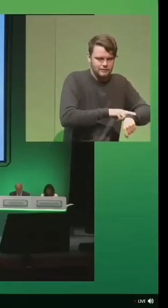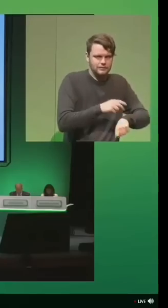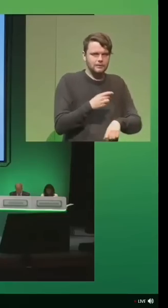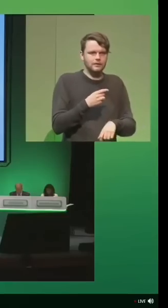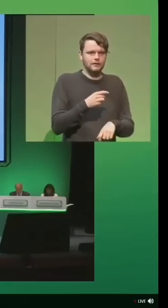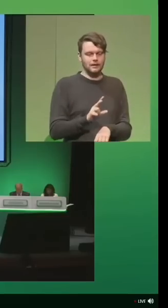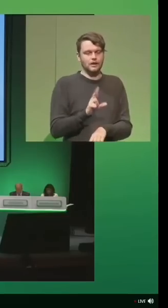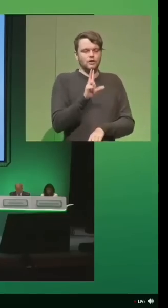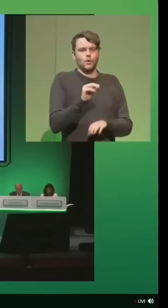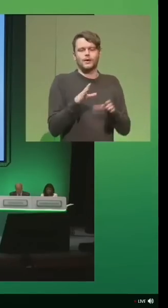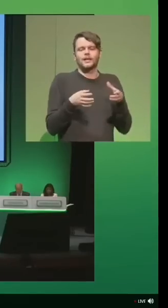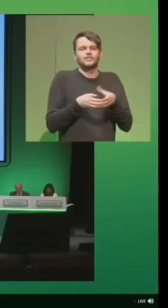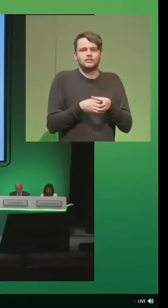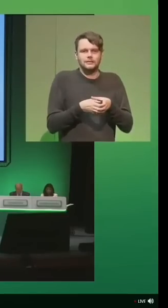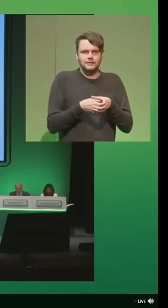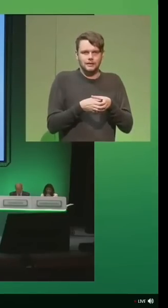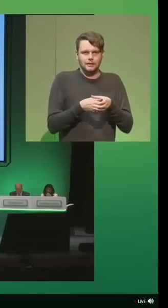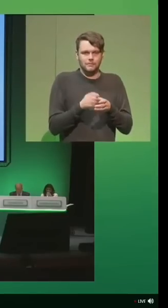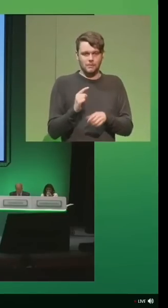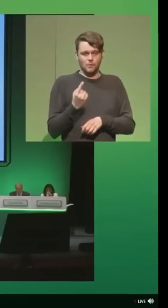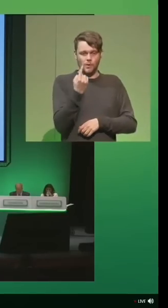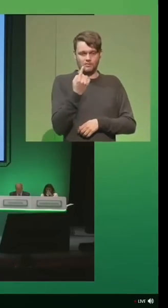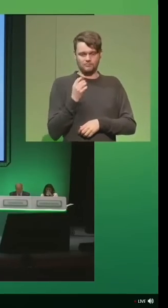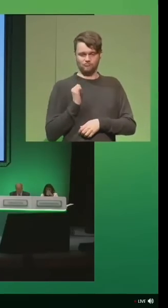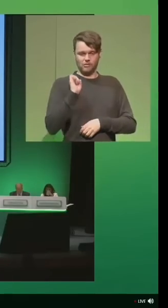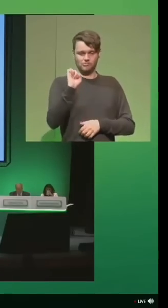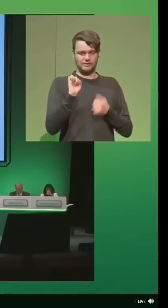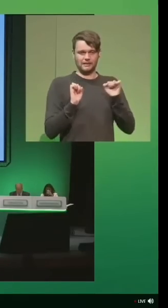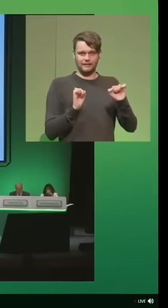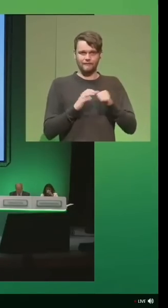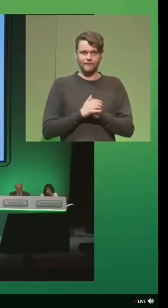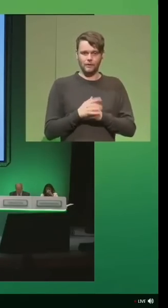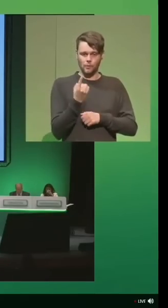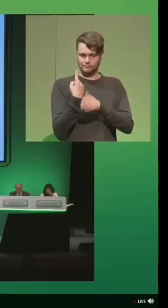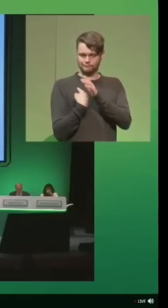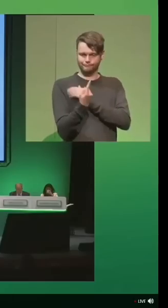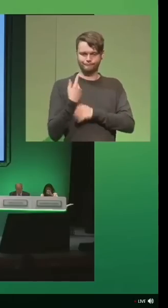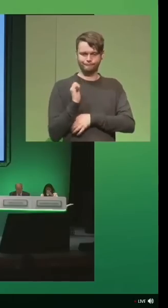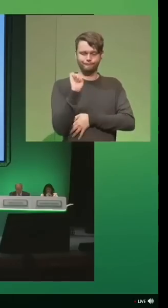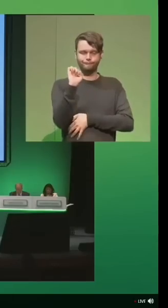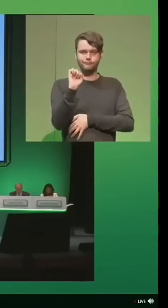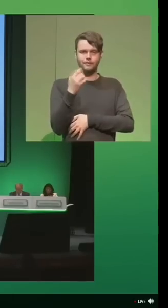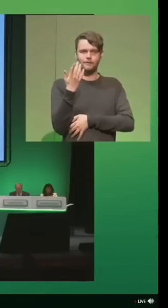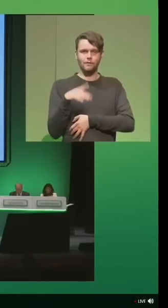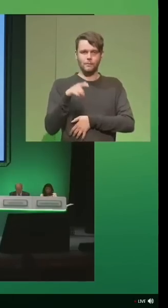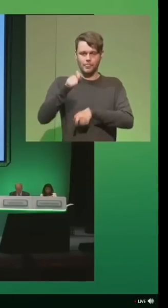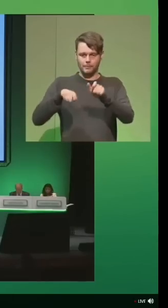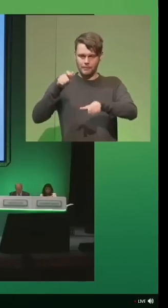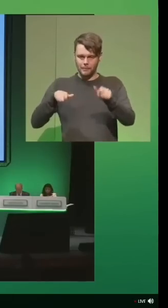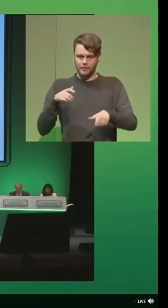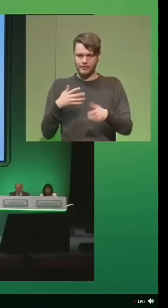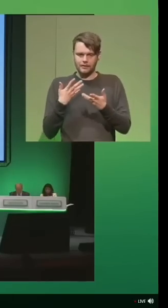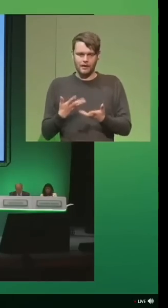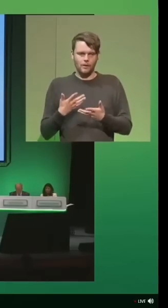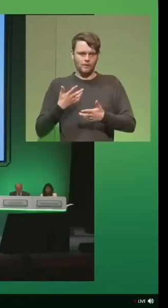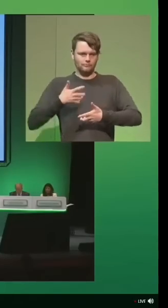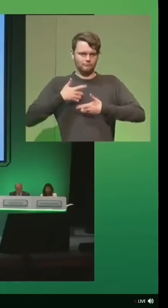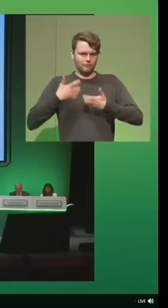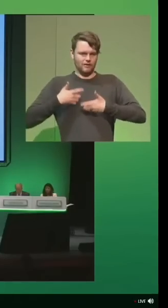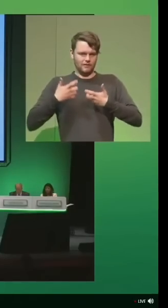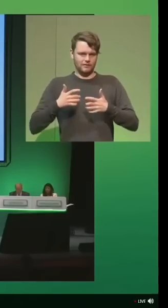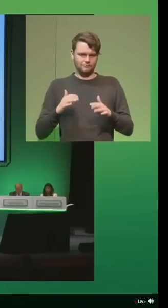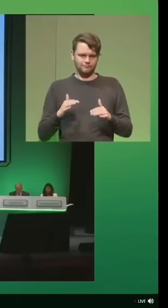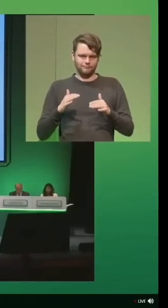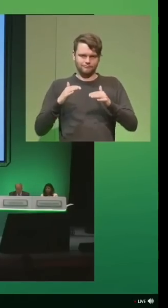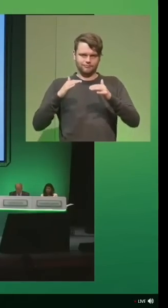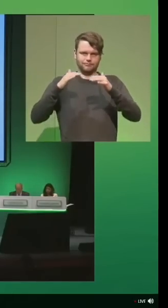non-agency, one representative, one single representative of the people who have now got a grievance that is